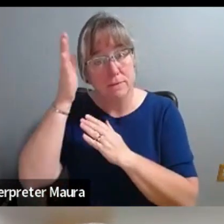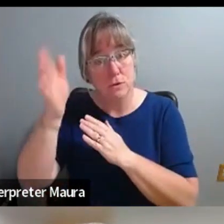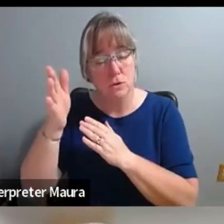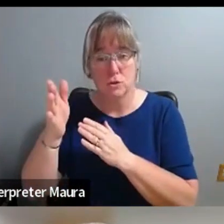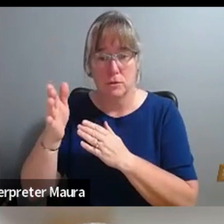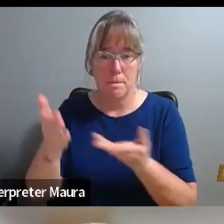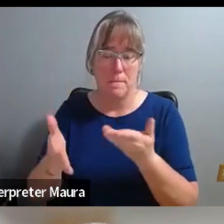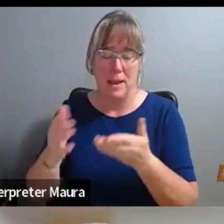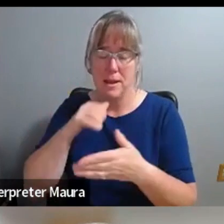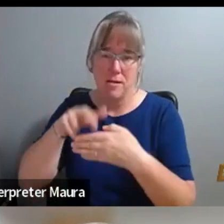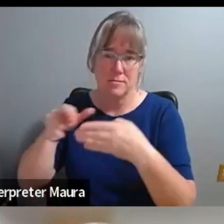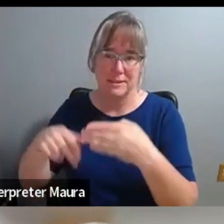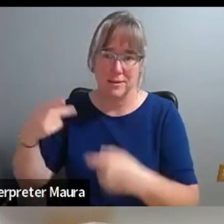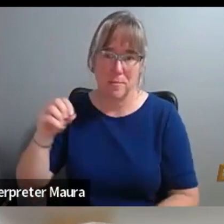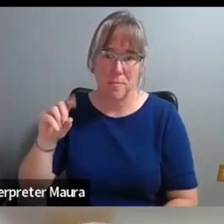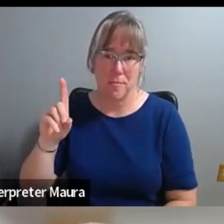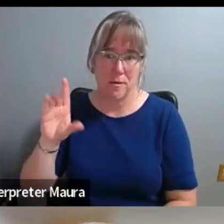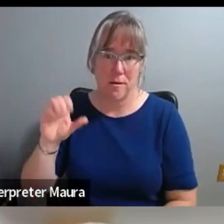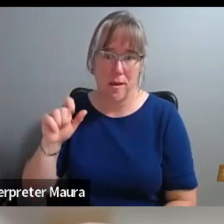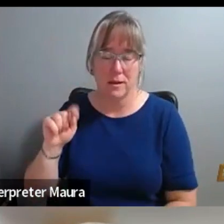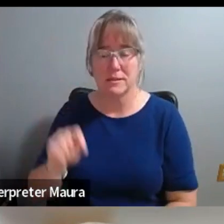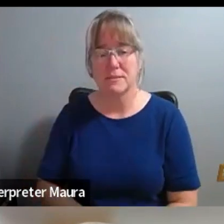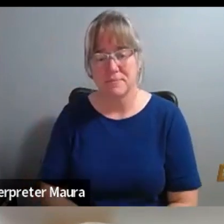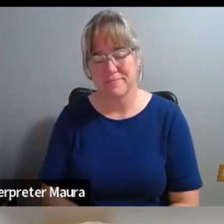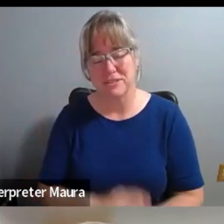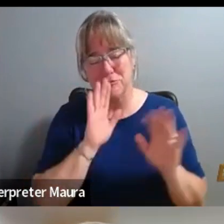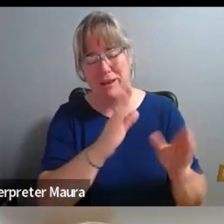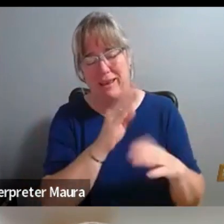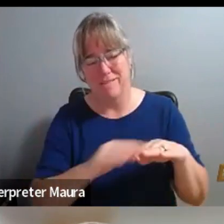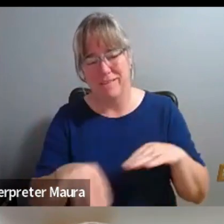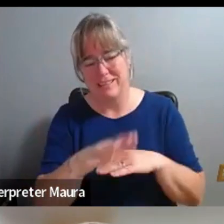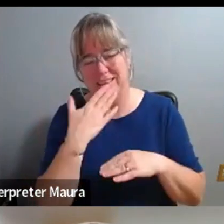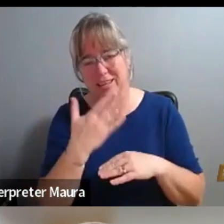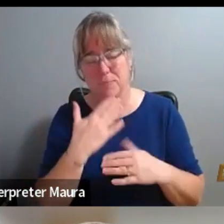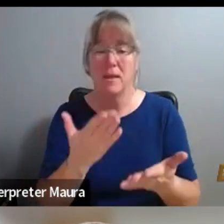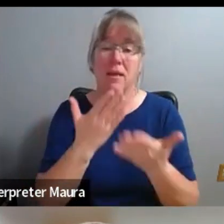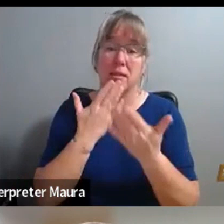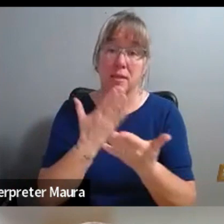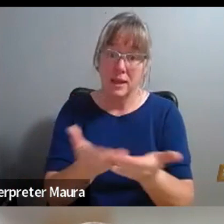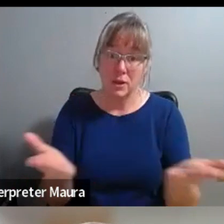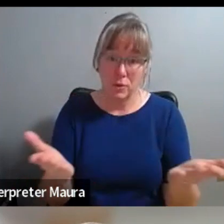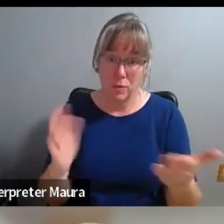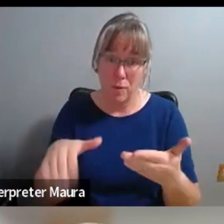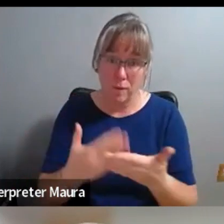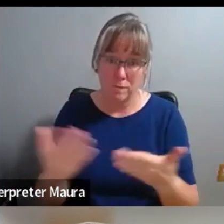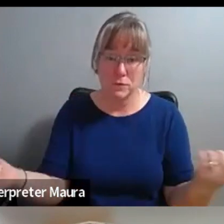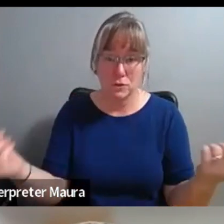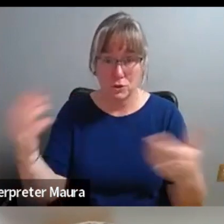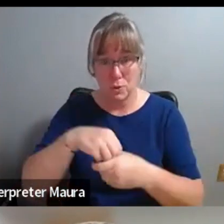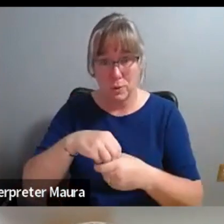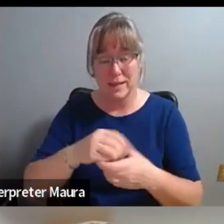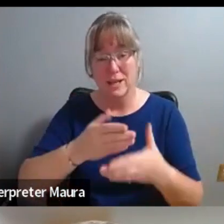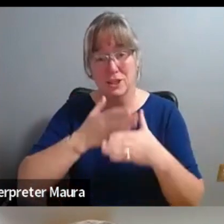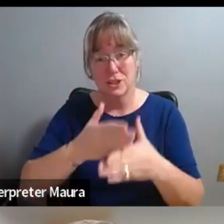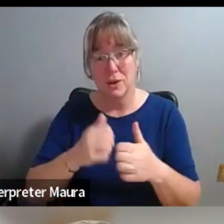That may not be a podcast for you. Great advice. Well, thank you for sharing everything